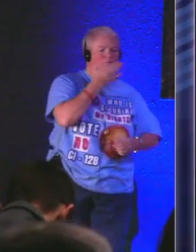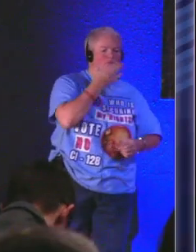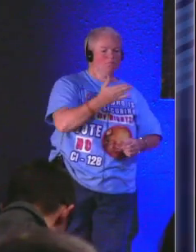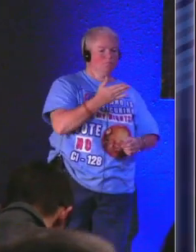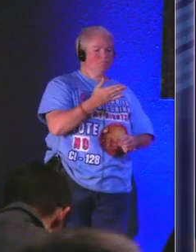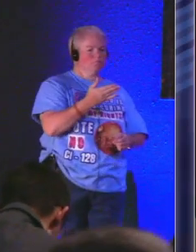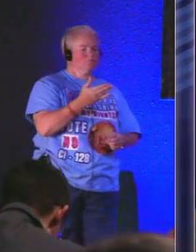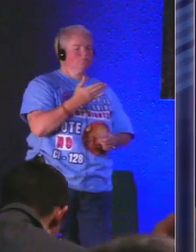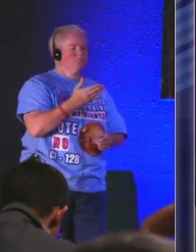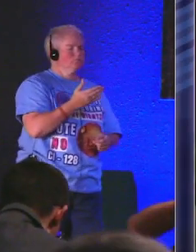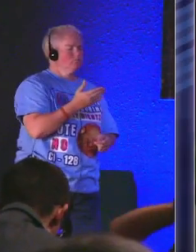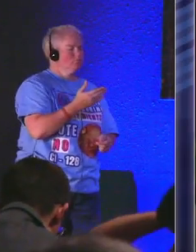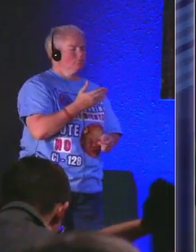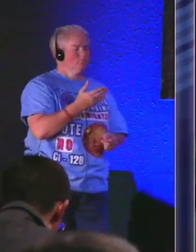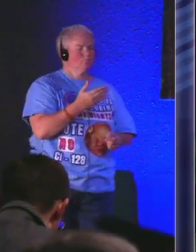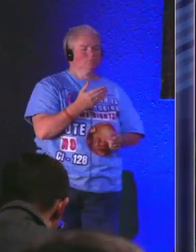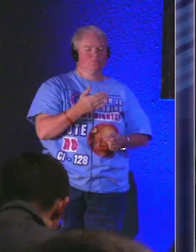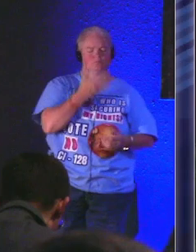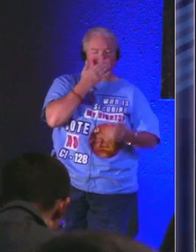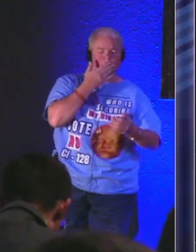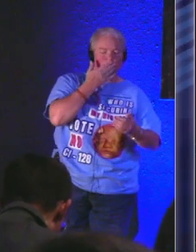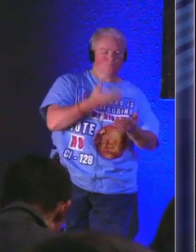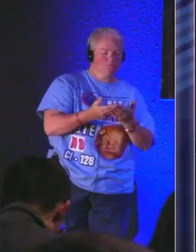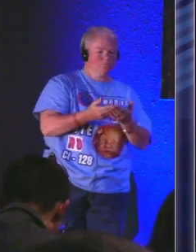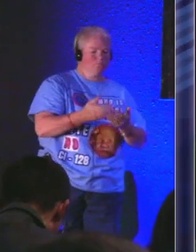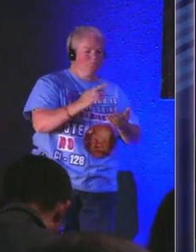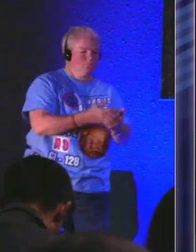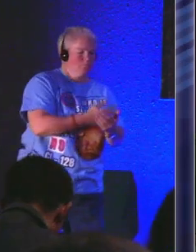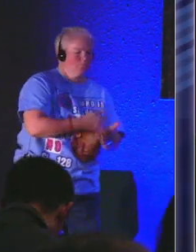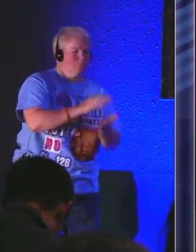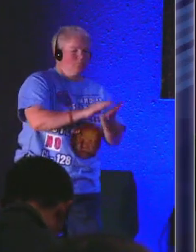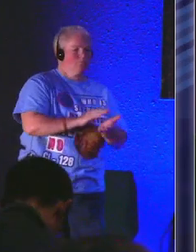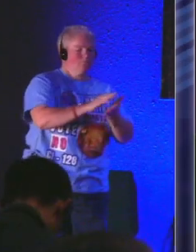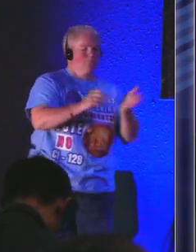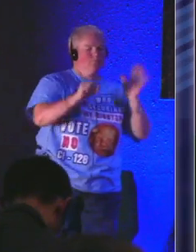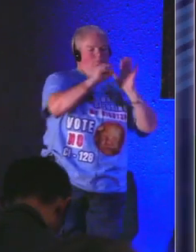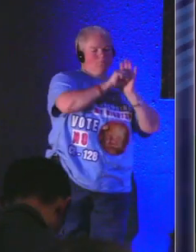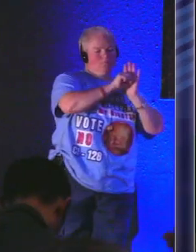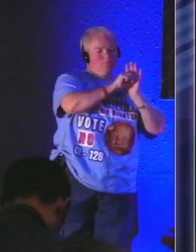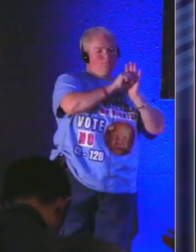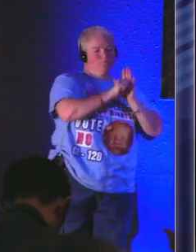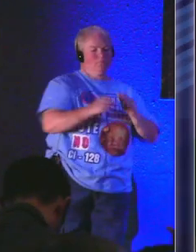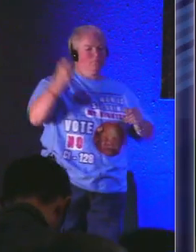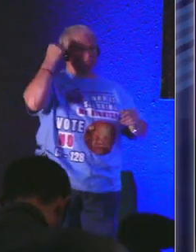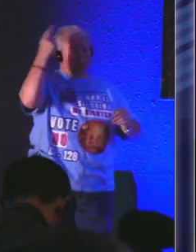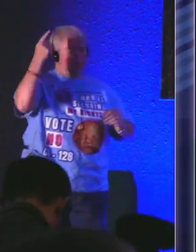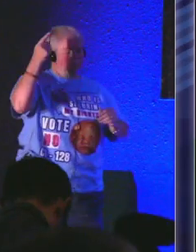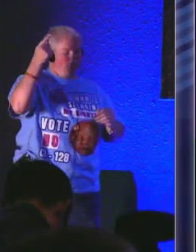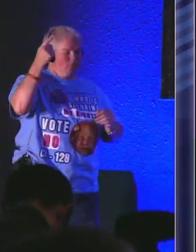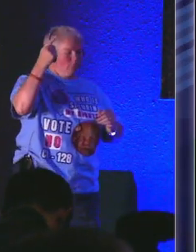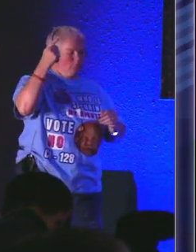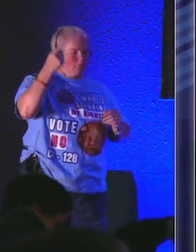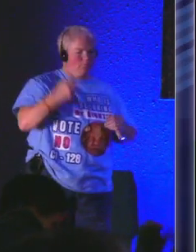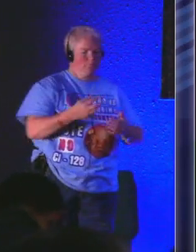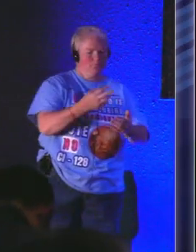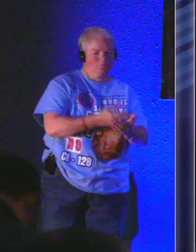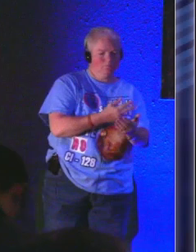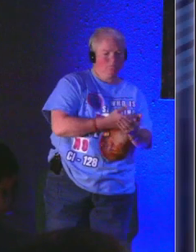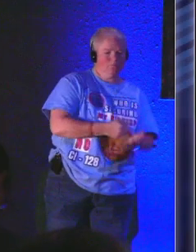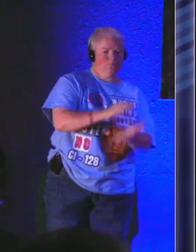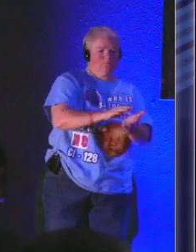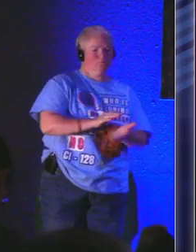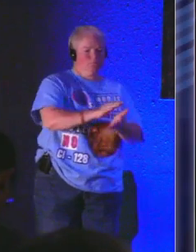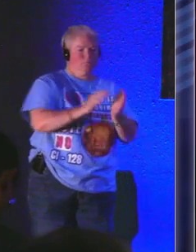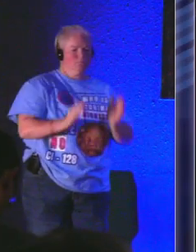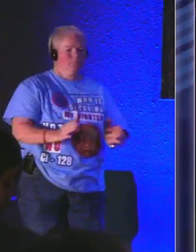of you we thank you that you are the good shepherd we thank you for the symbolism that we can understand that you are the shepherd